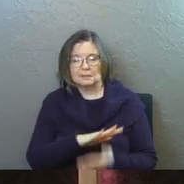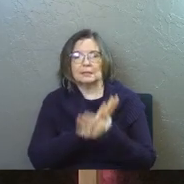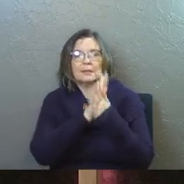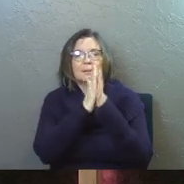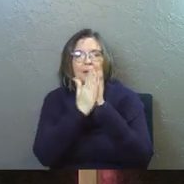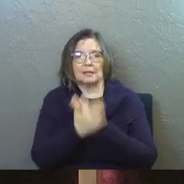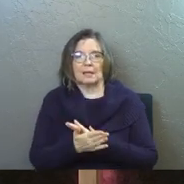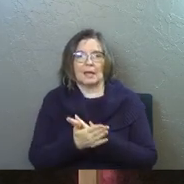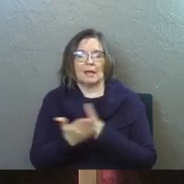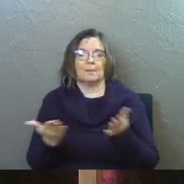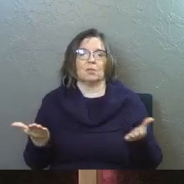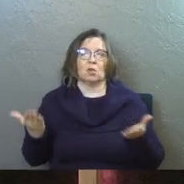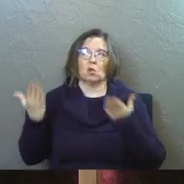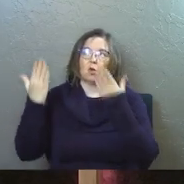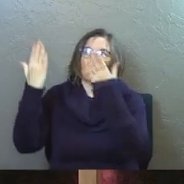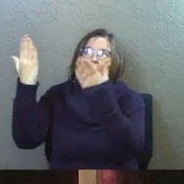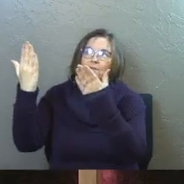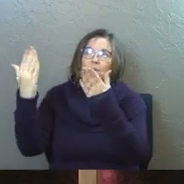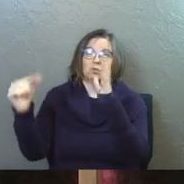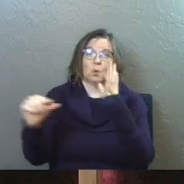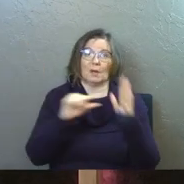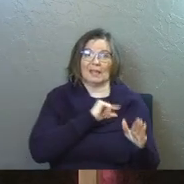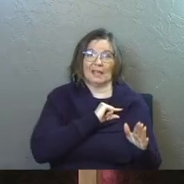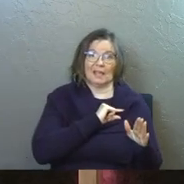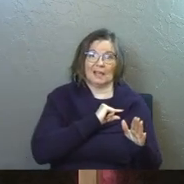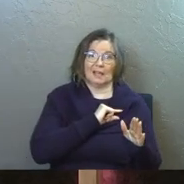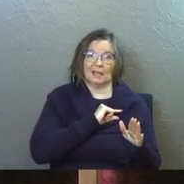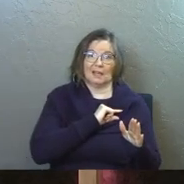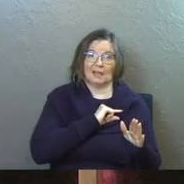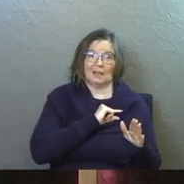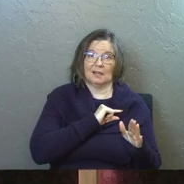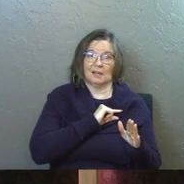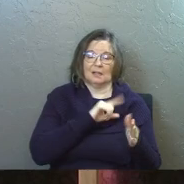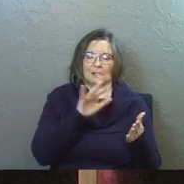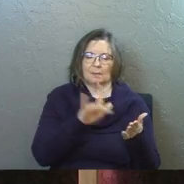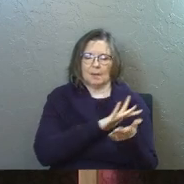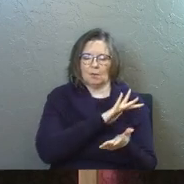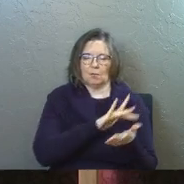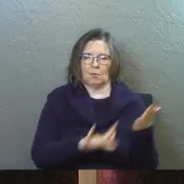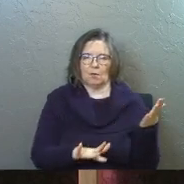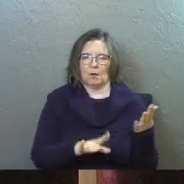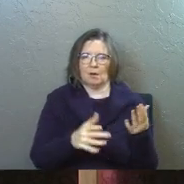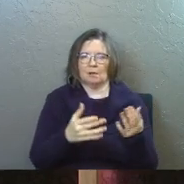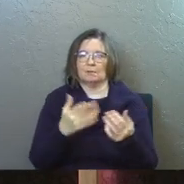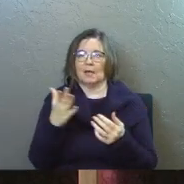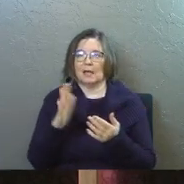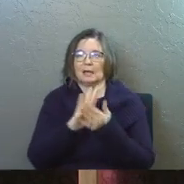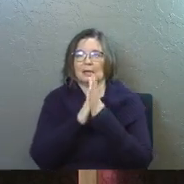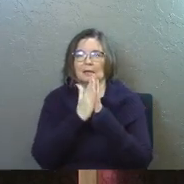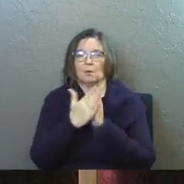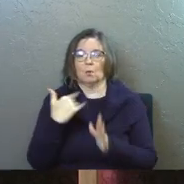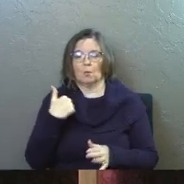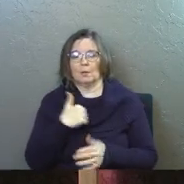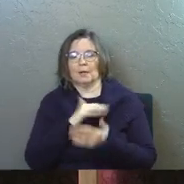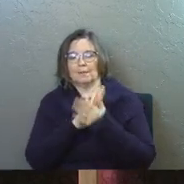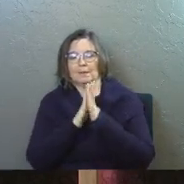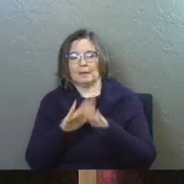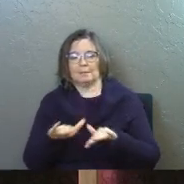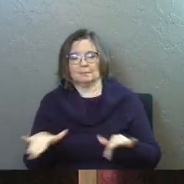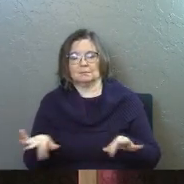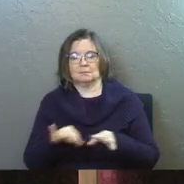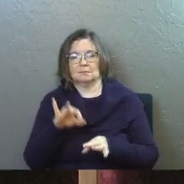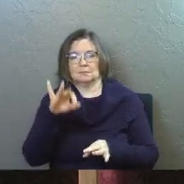became the offering to settle our guilt. And for us, he makes his many spiritual children righteous